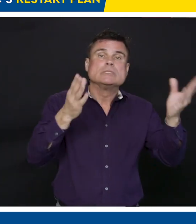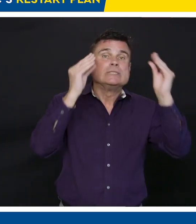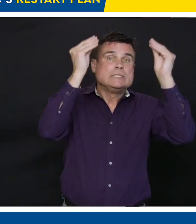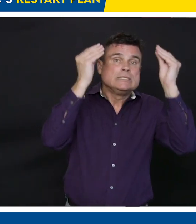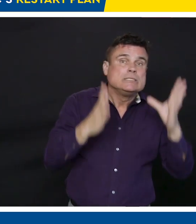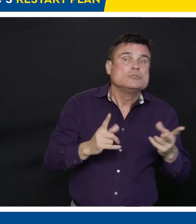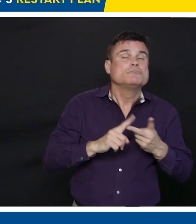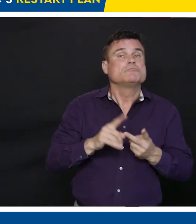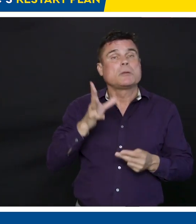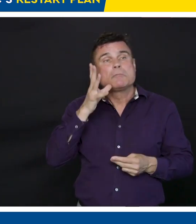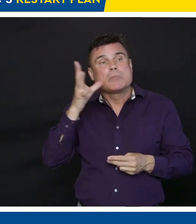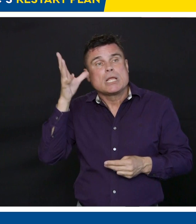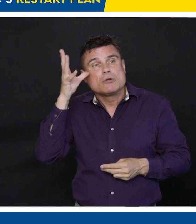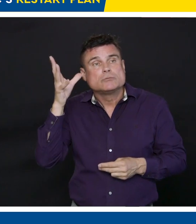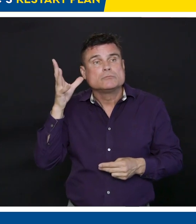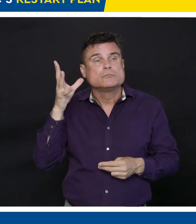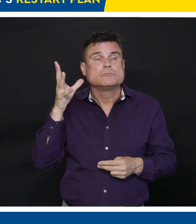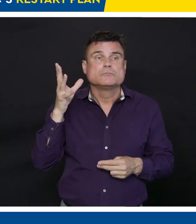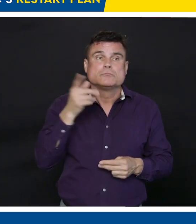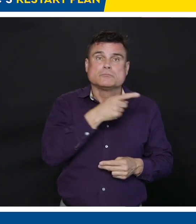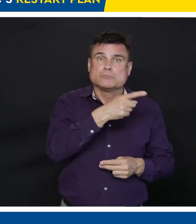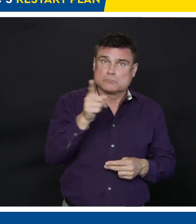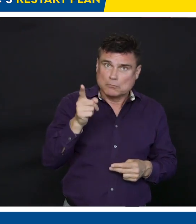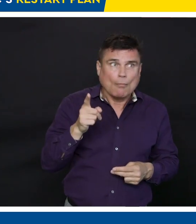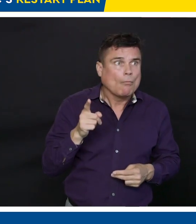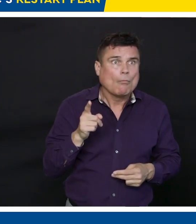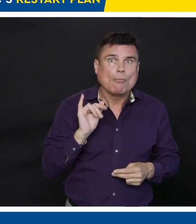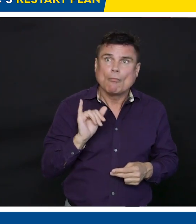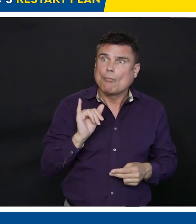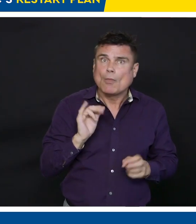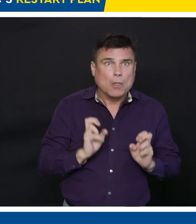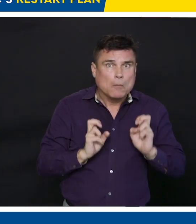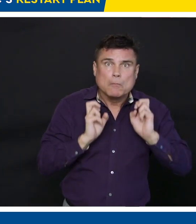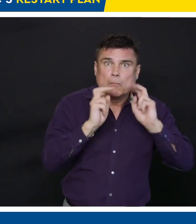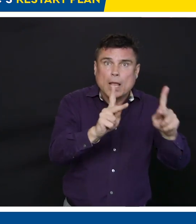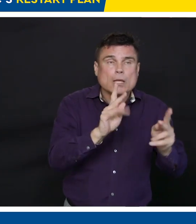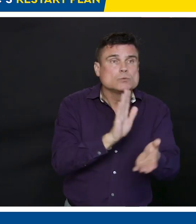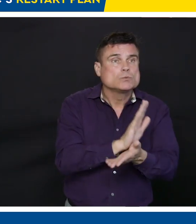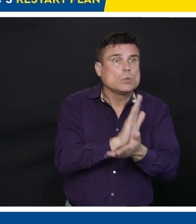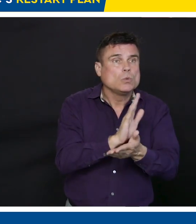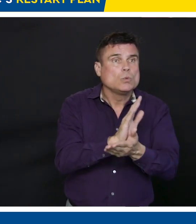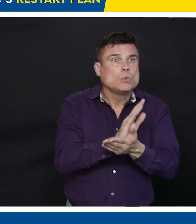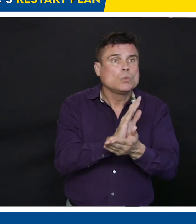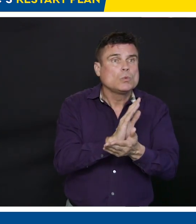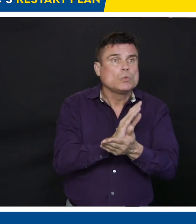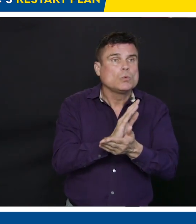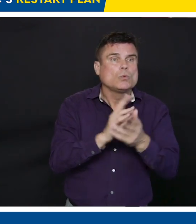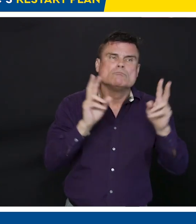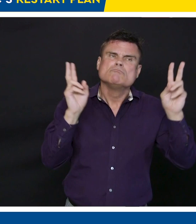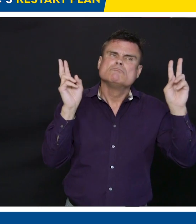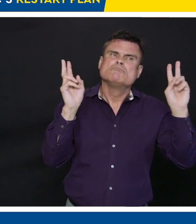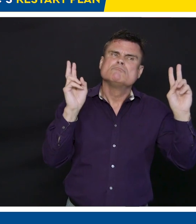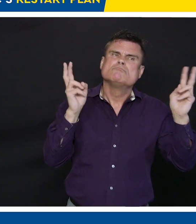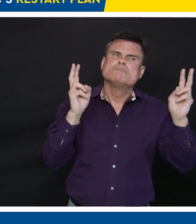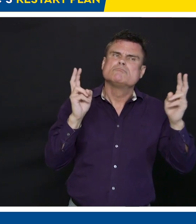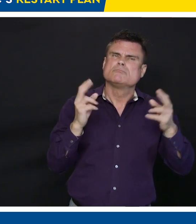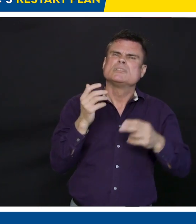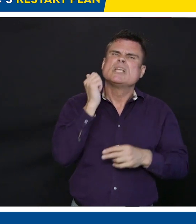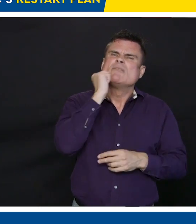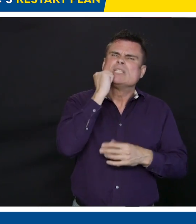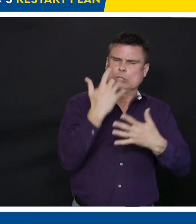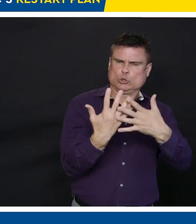to them what these routine daily screenings look like? And for families that are involved in sports, I know Keith asked about this, but more